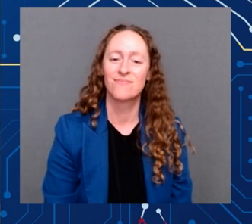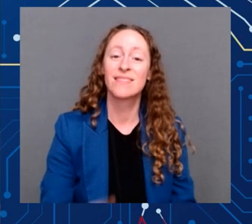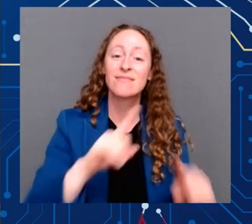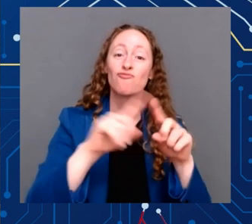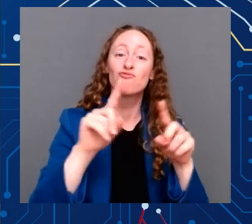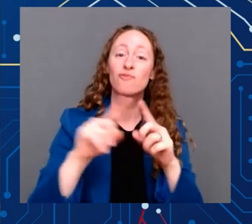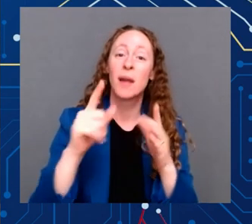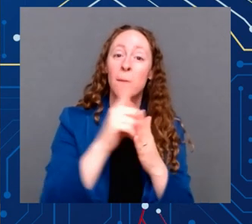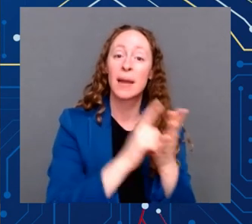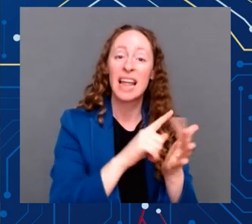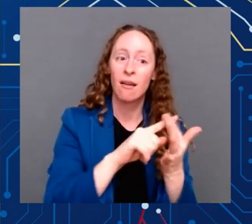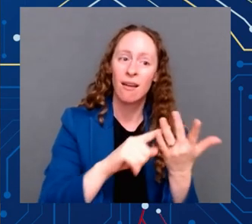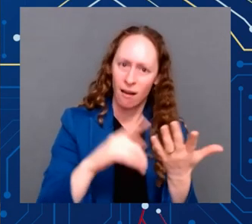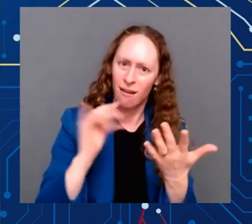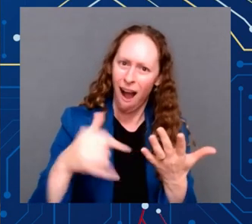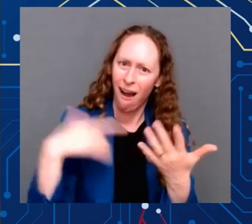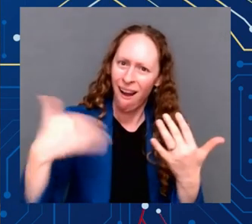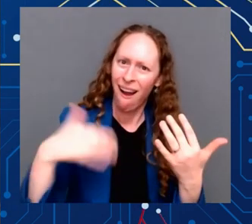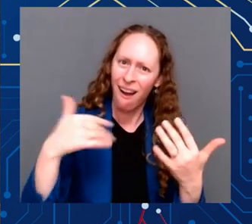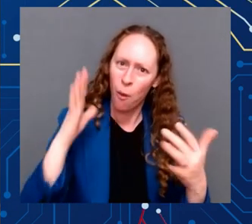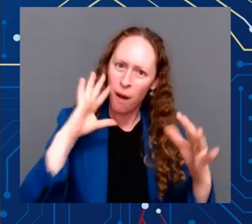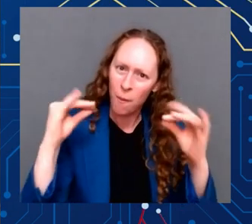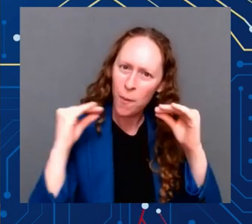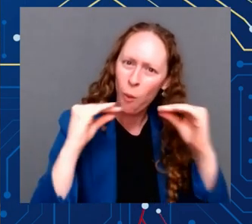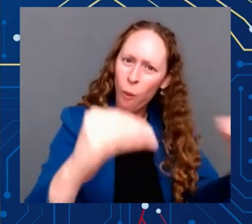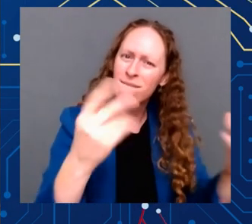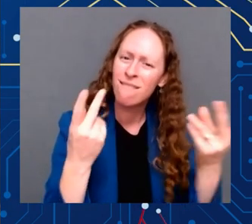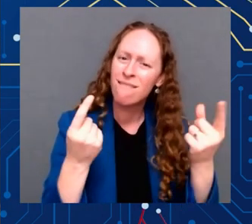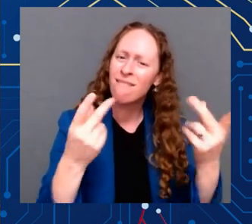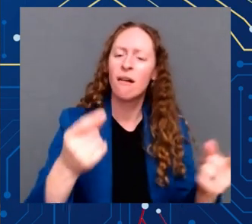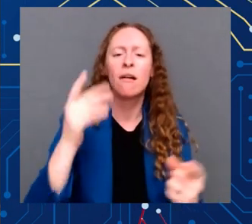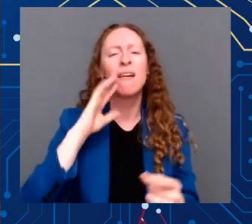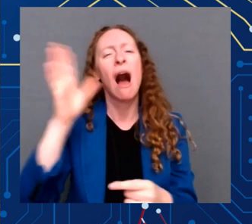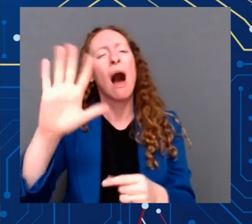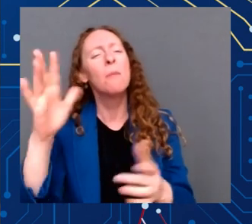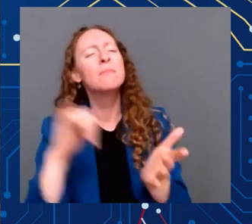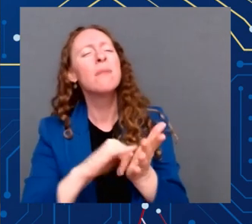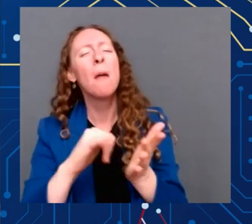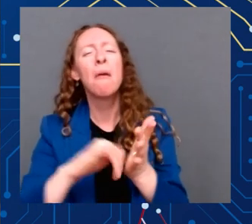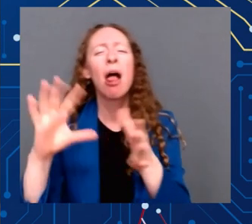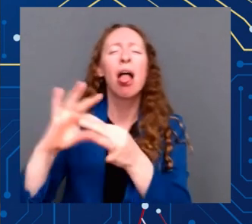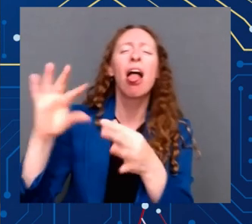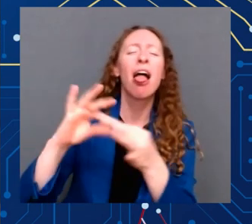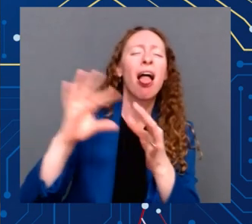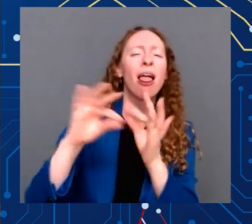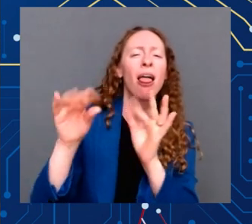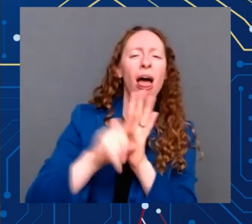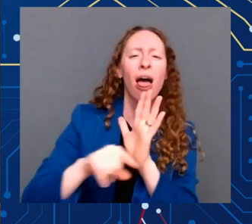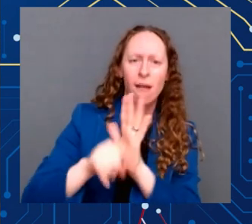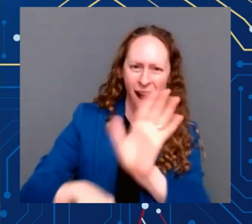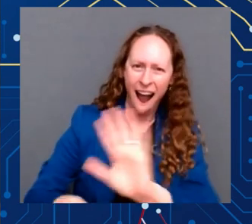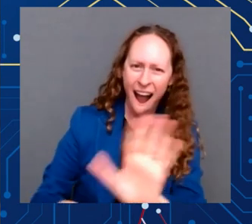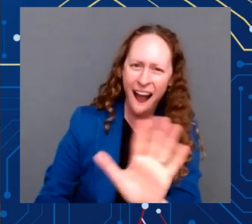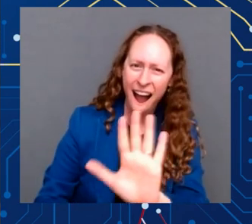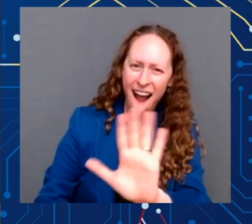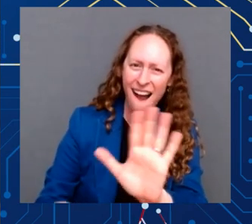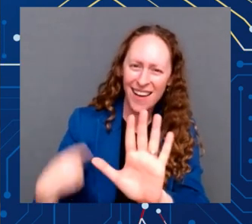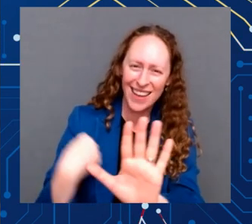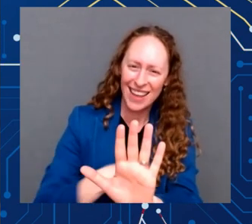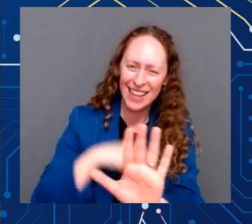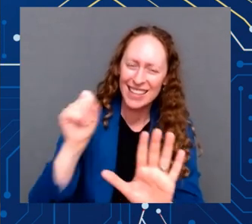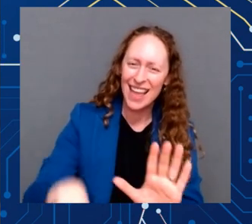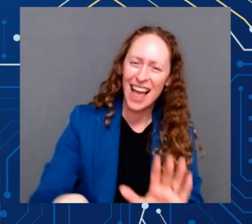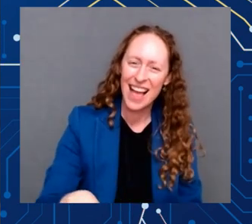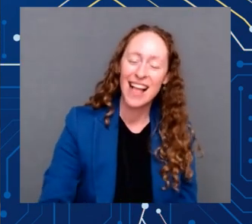And I want to thank to everyone who made signing of the Chips bill possible. Our amazing chair of this conference